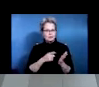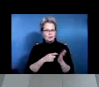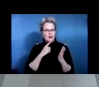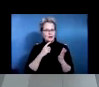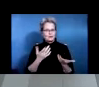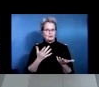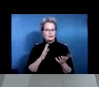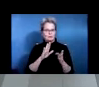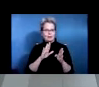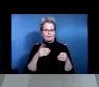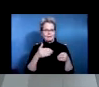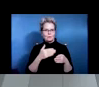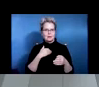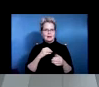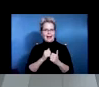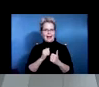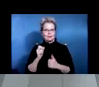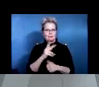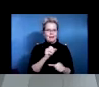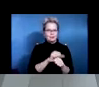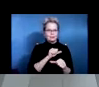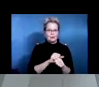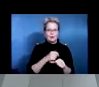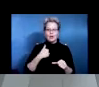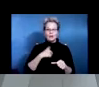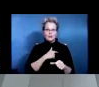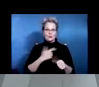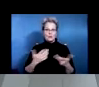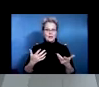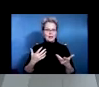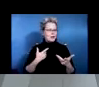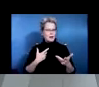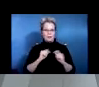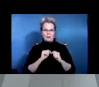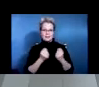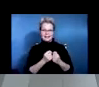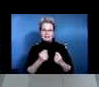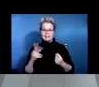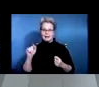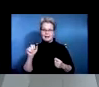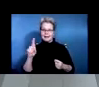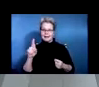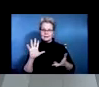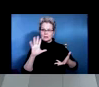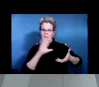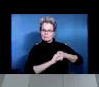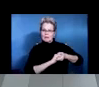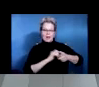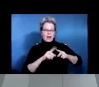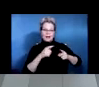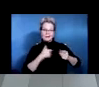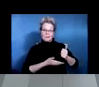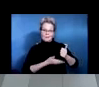So we co-treated together across different departments and my client had to respond to incoming calls and rectify